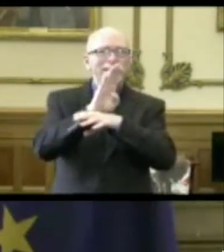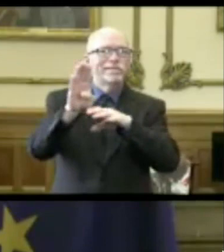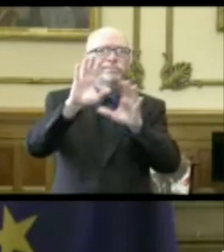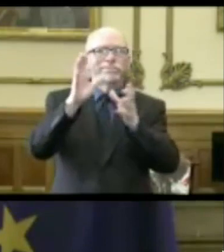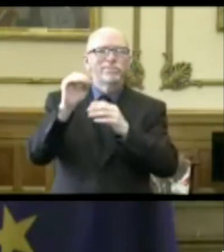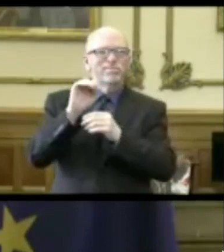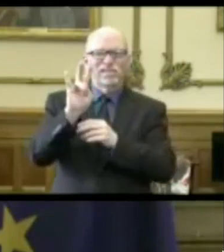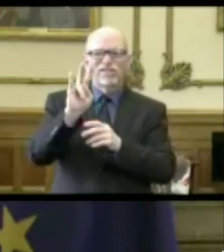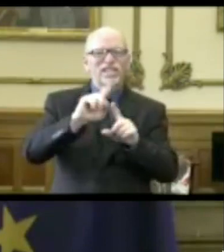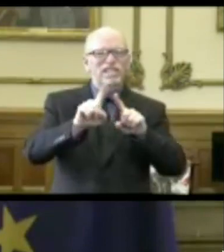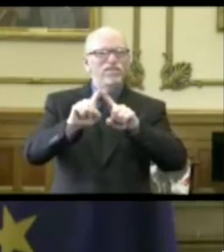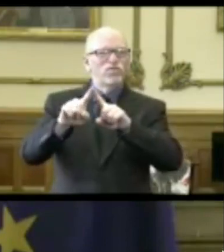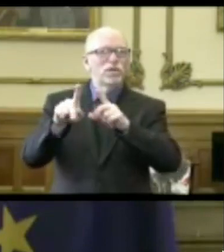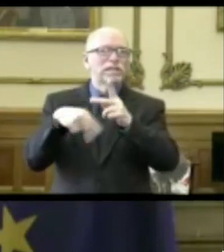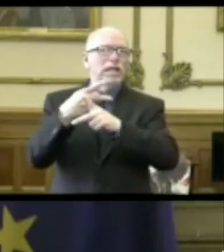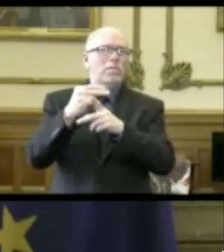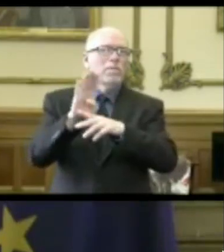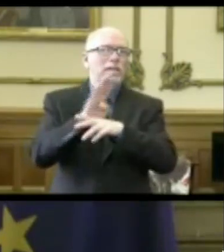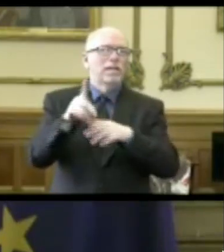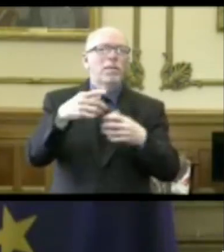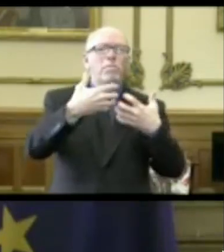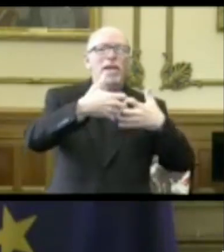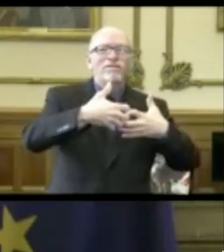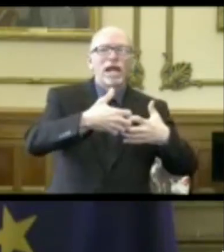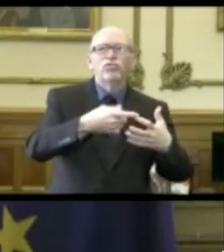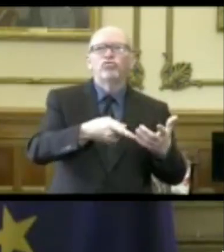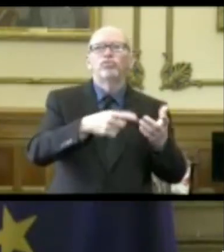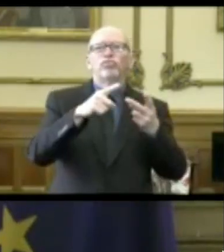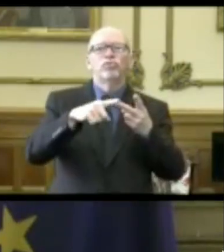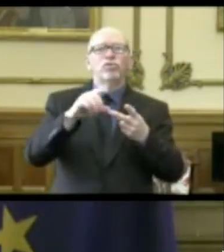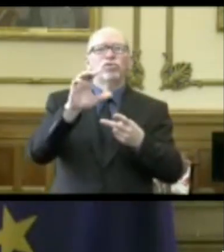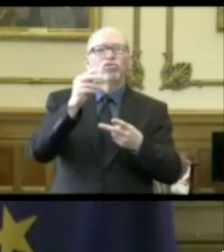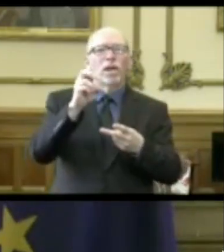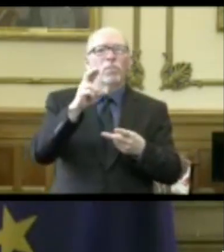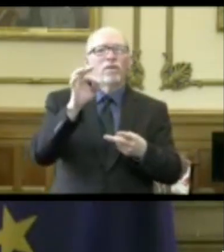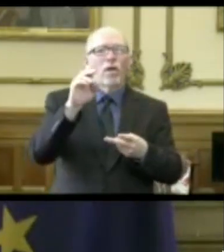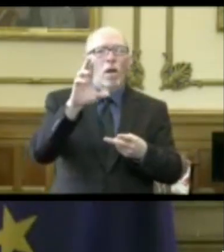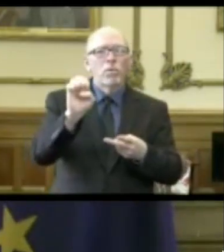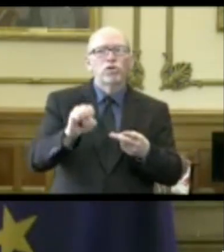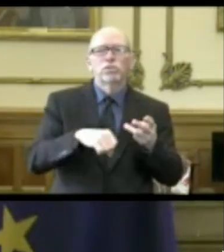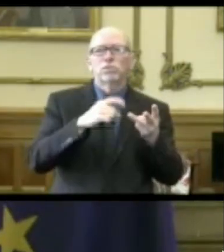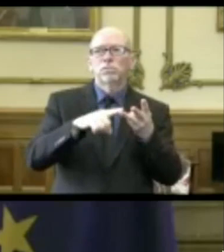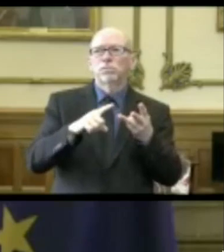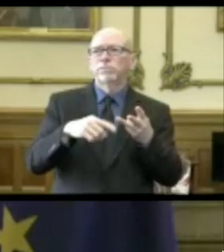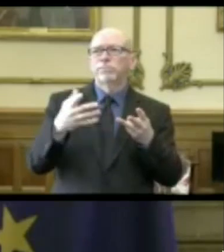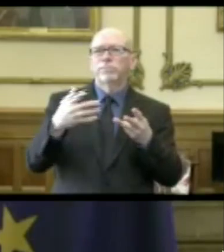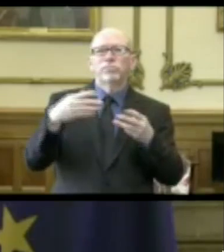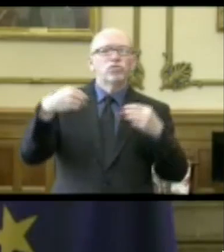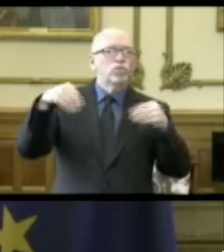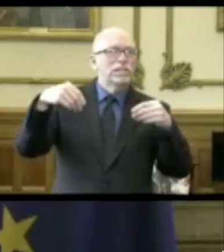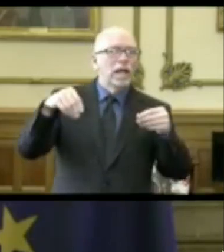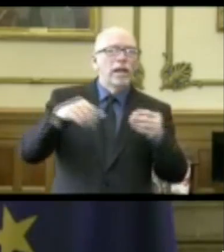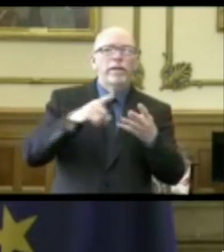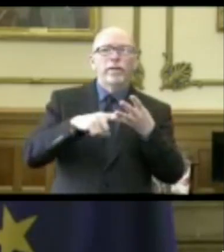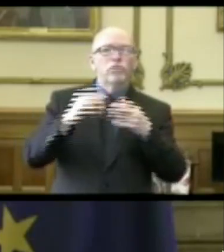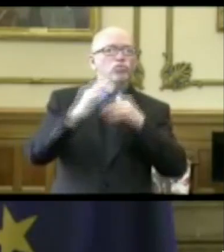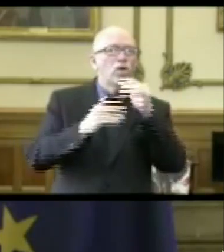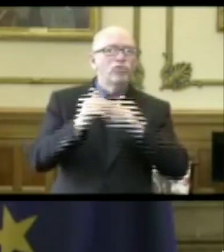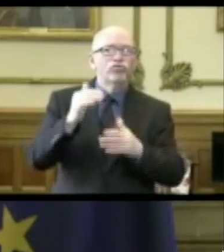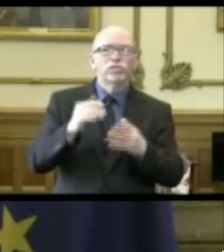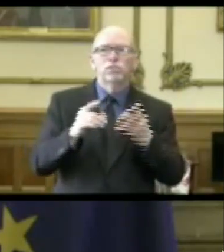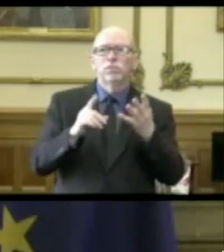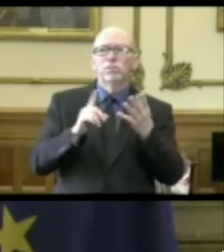about 17 of them, you know, the manufacturers, chambers of commerce, retailers, construction,